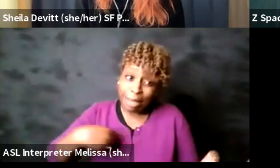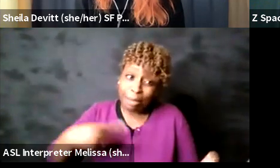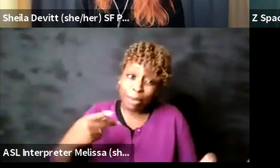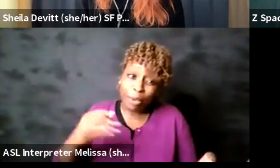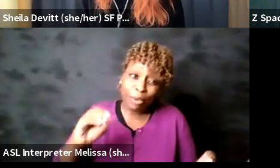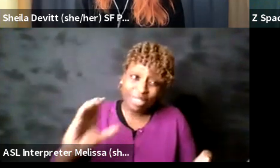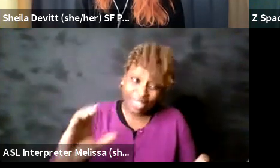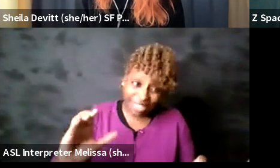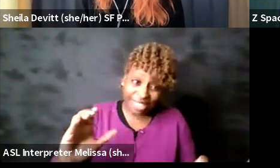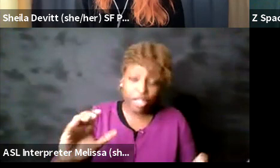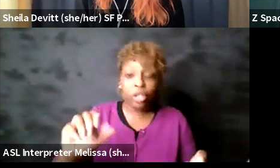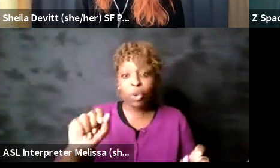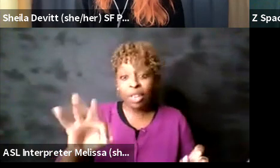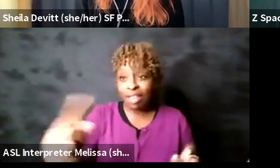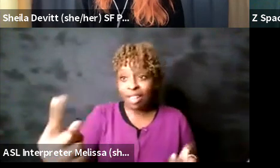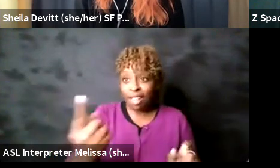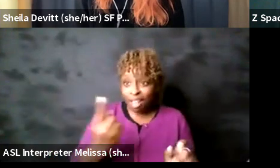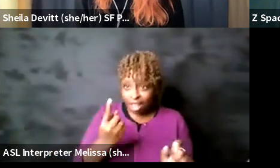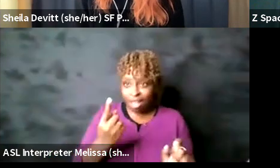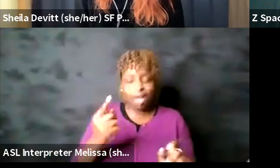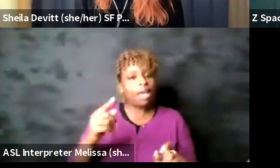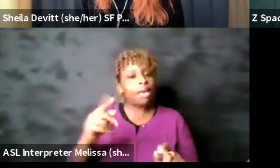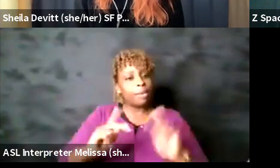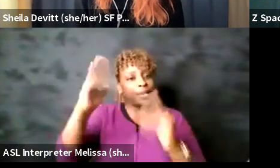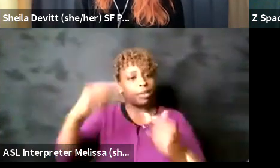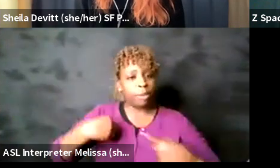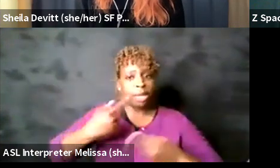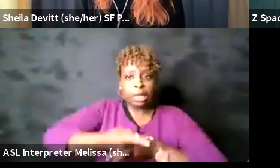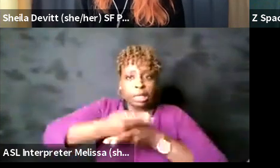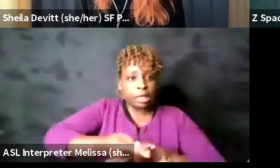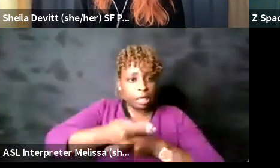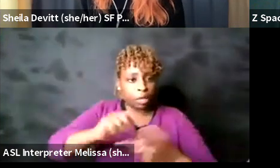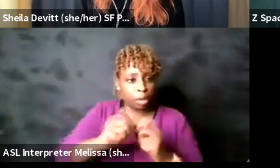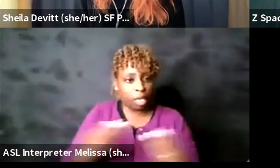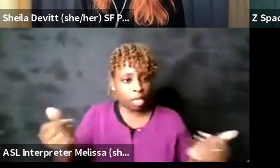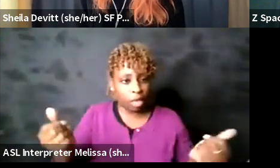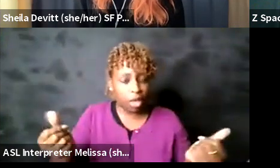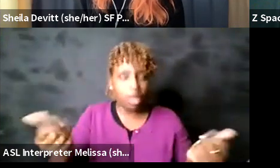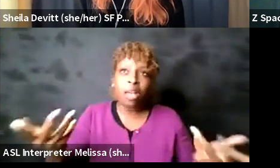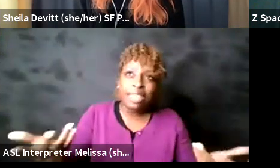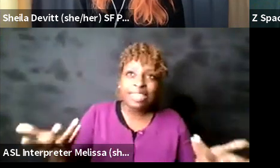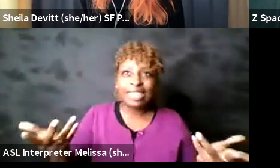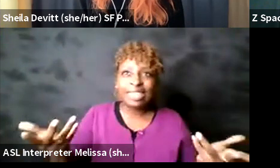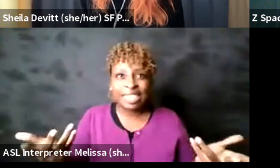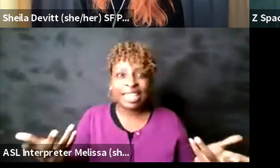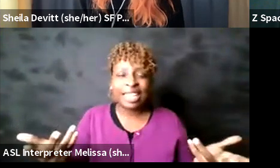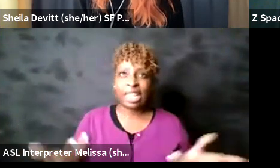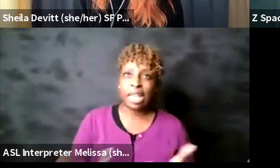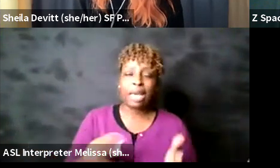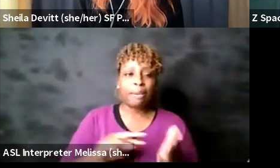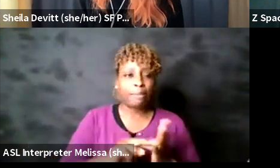take care of it in a way that was uh I don't I don't know if I want to say like demanding or